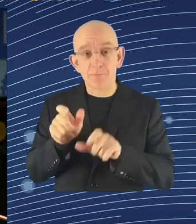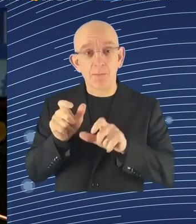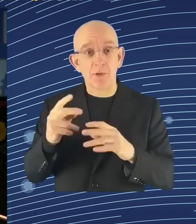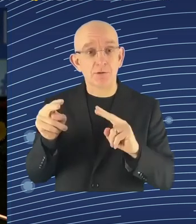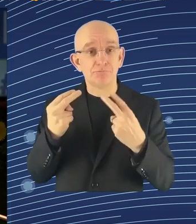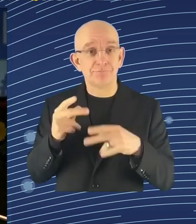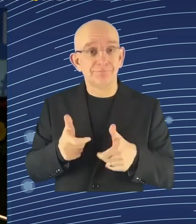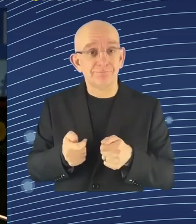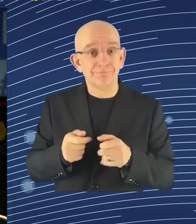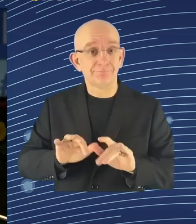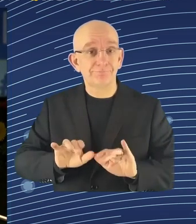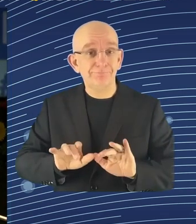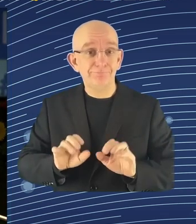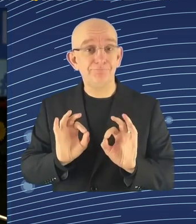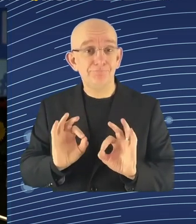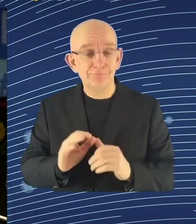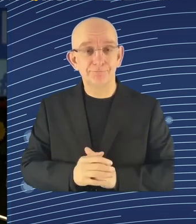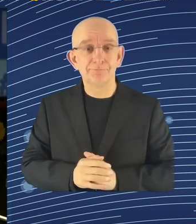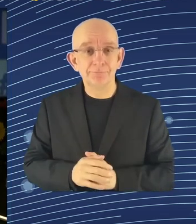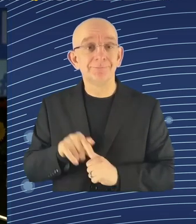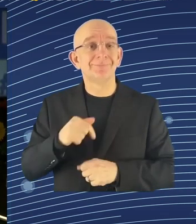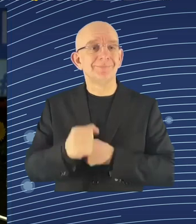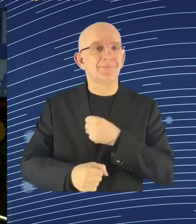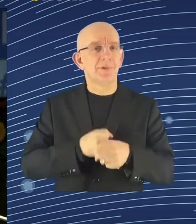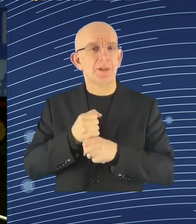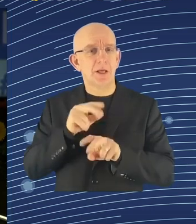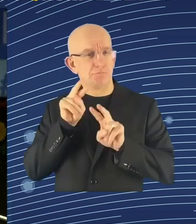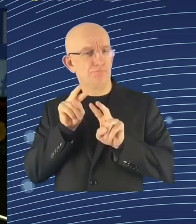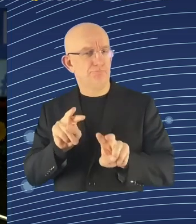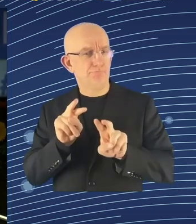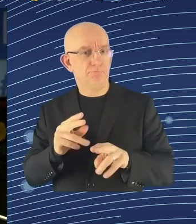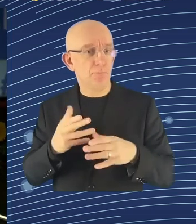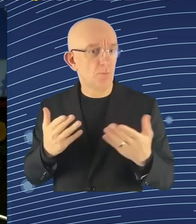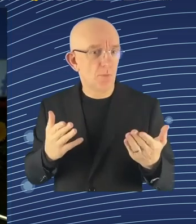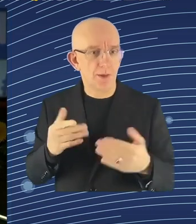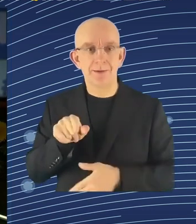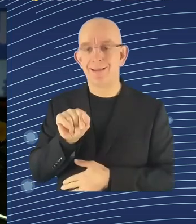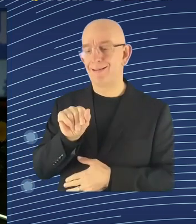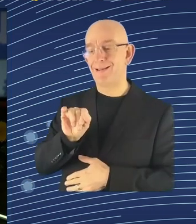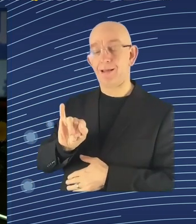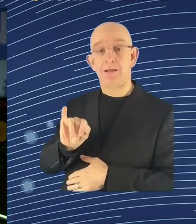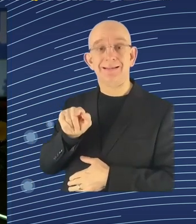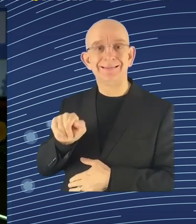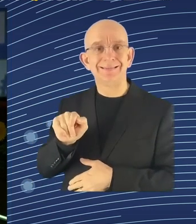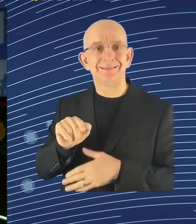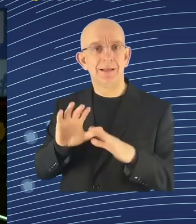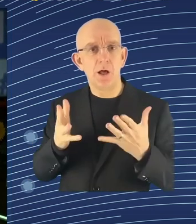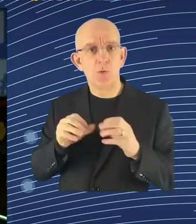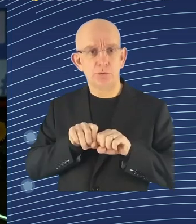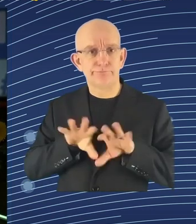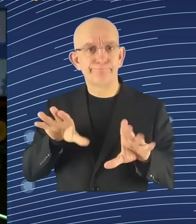work, and it goes without saying that this issue is extremely topical. One year ago, chat